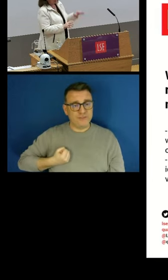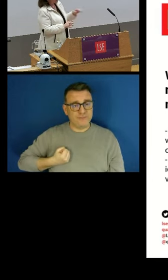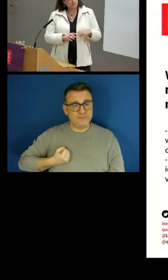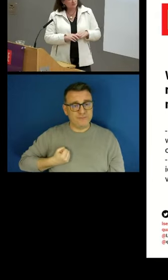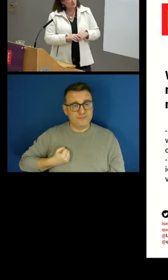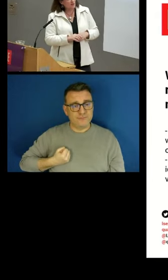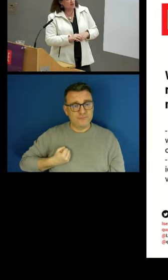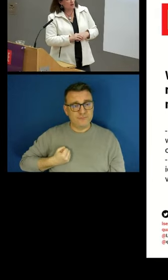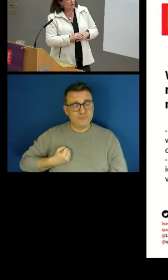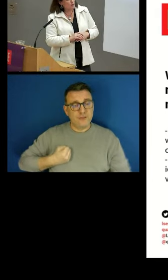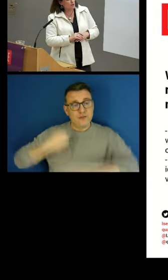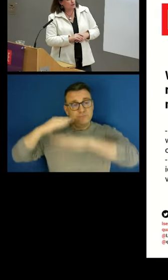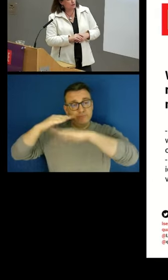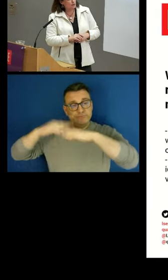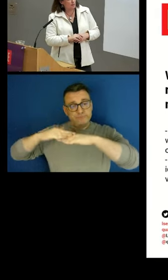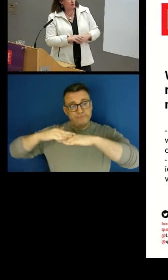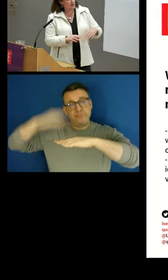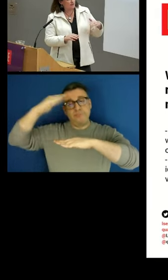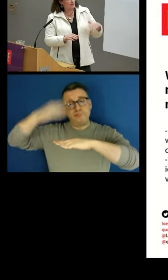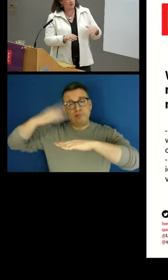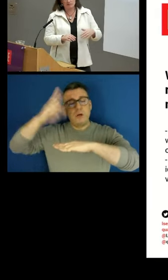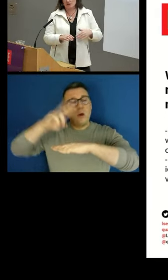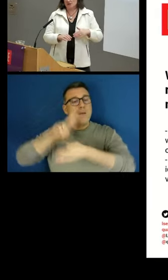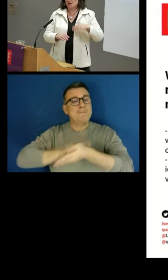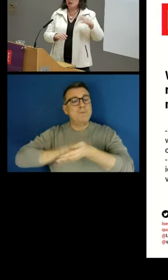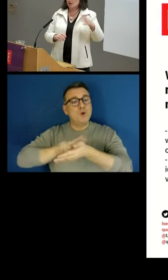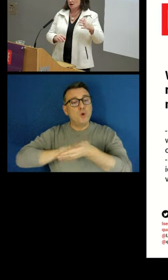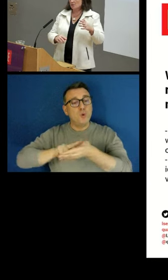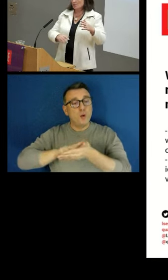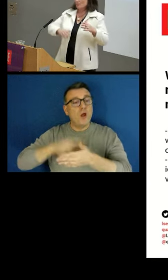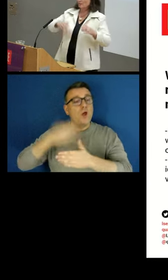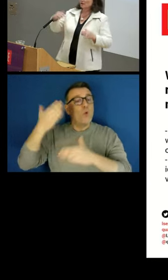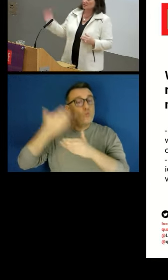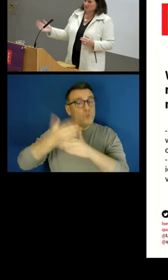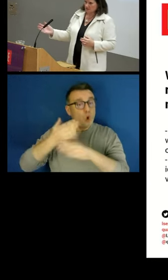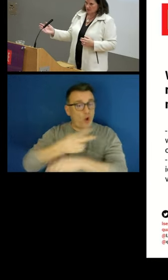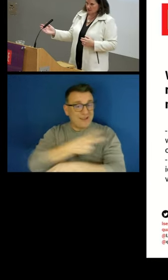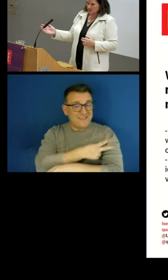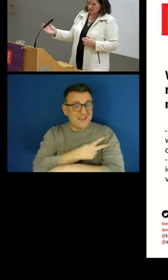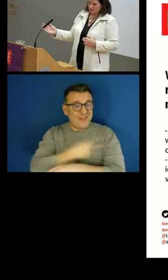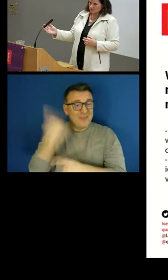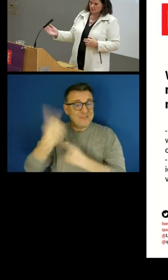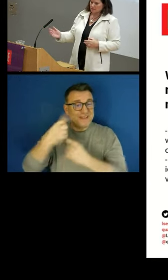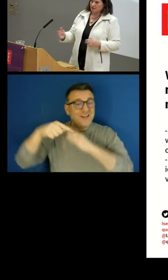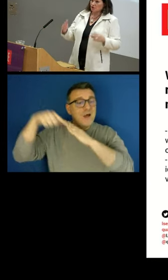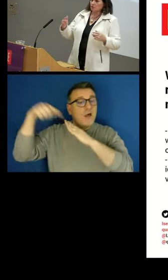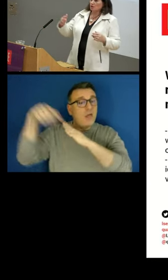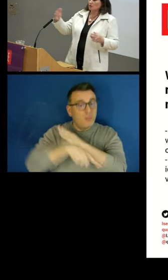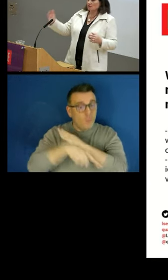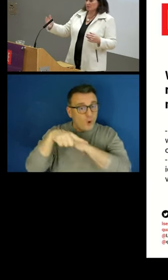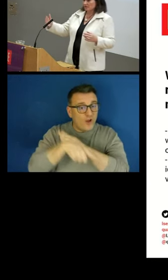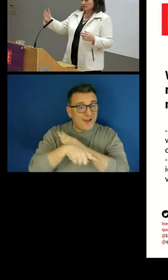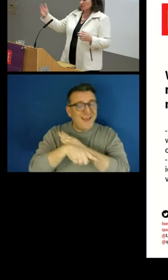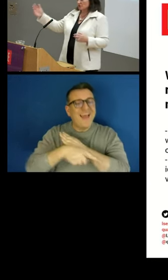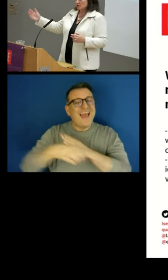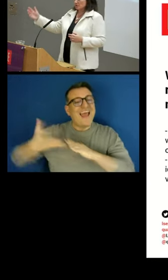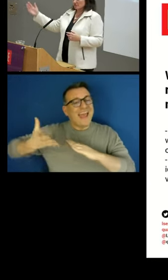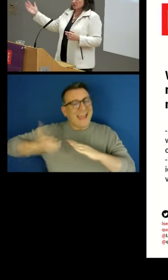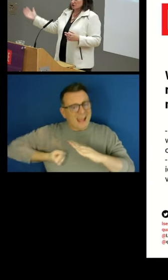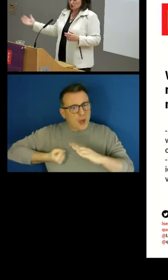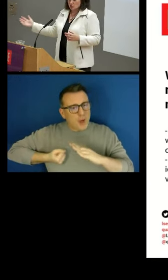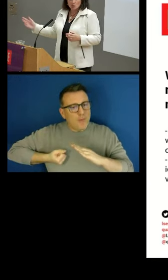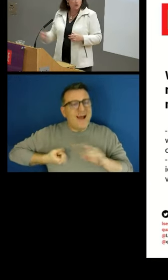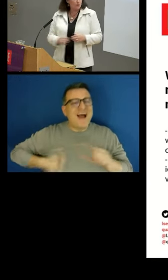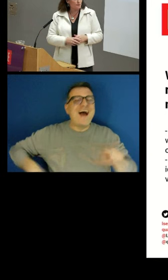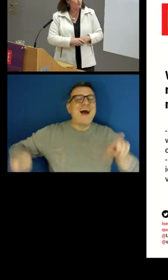are workers who are deprived in income plus something else. And it could be one deprivation, two